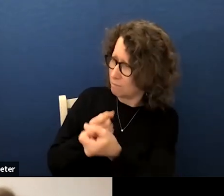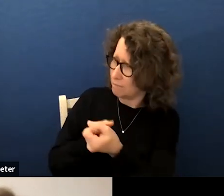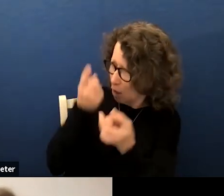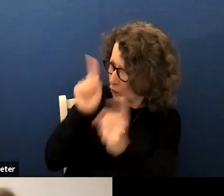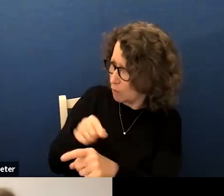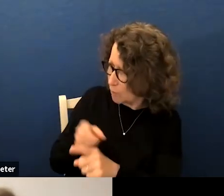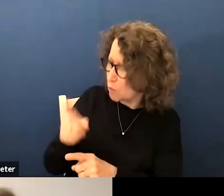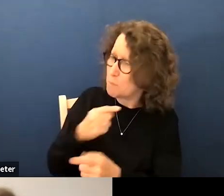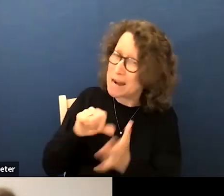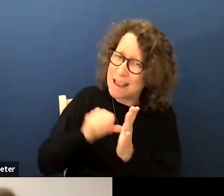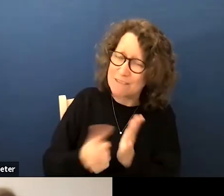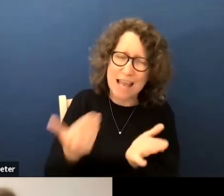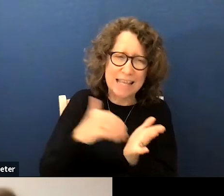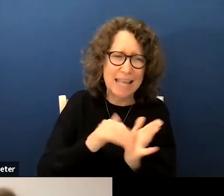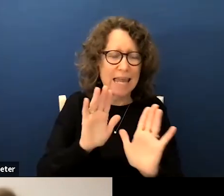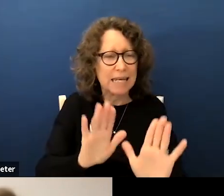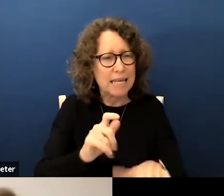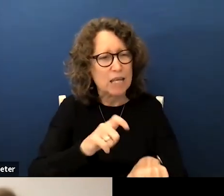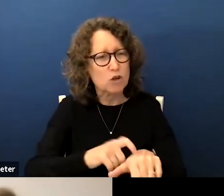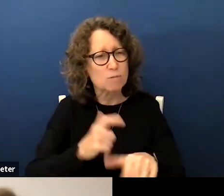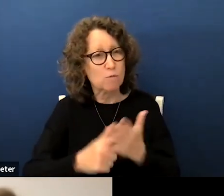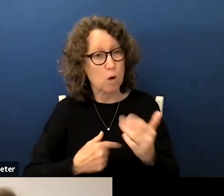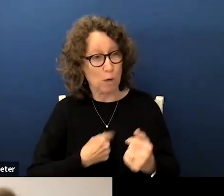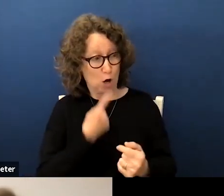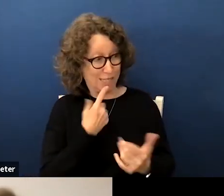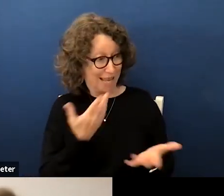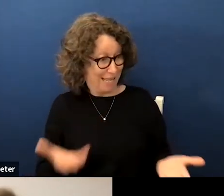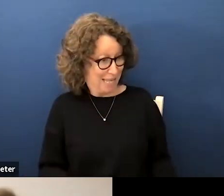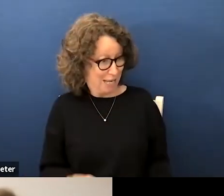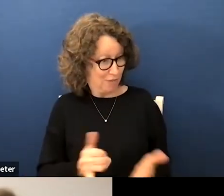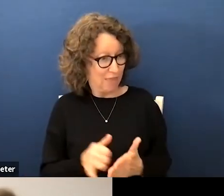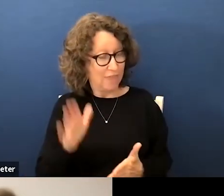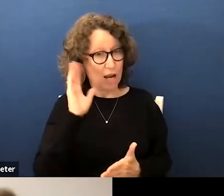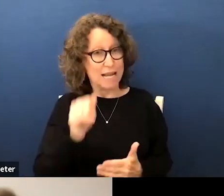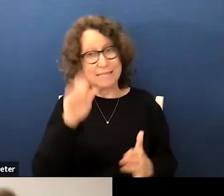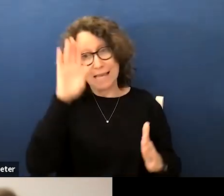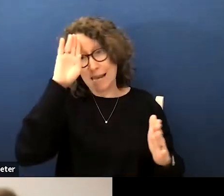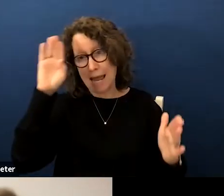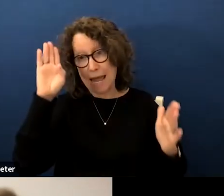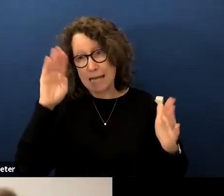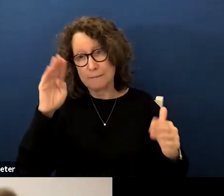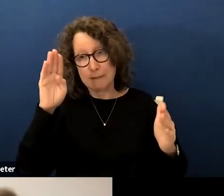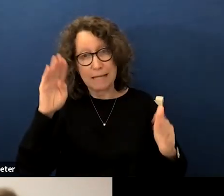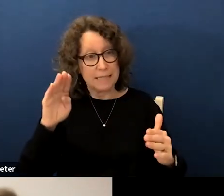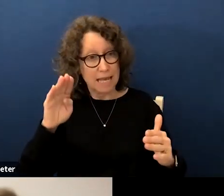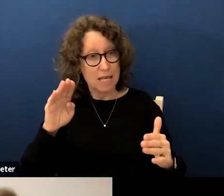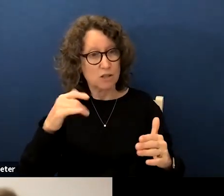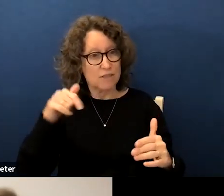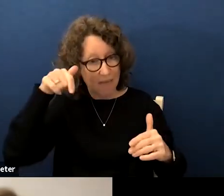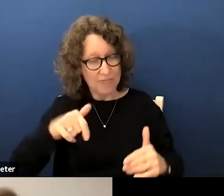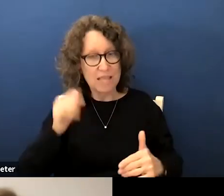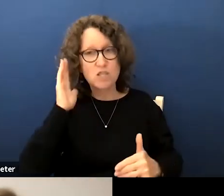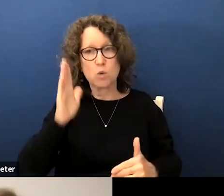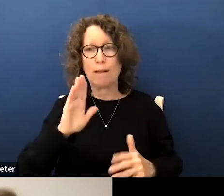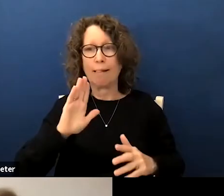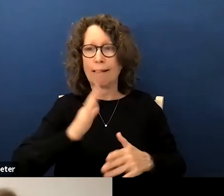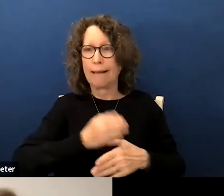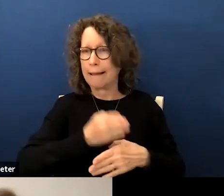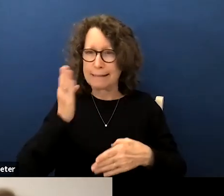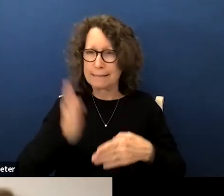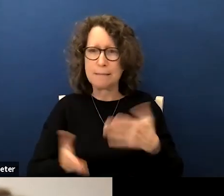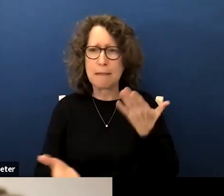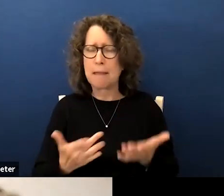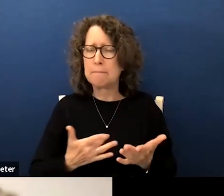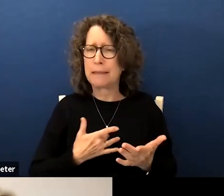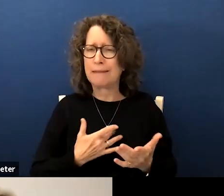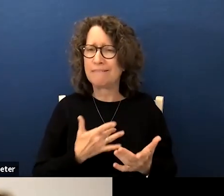again how important it is in terms of what we're saying here is that there's an expectation that this is going to get done it may feel like